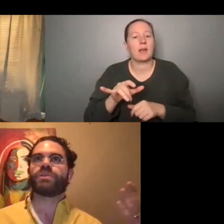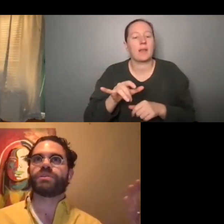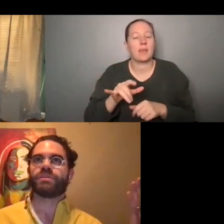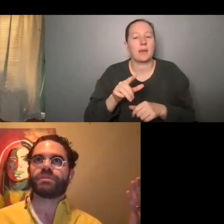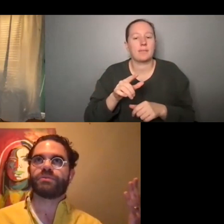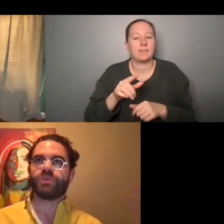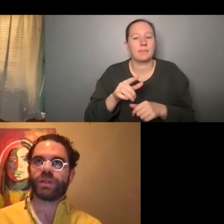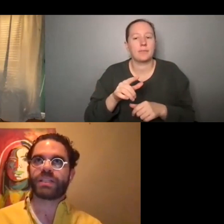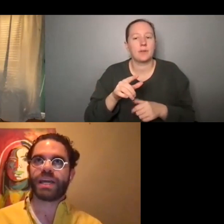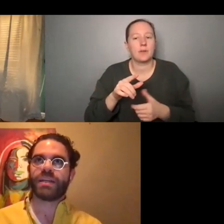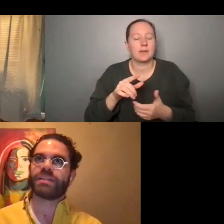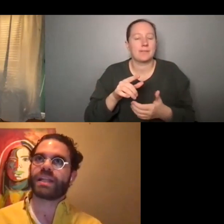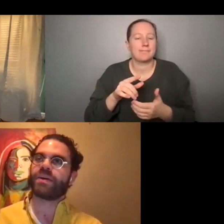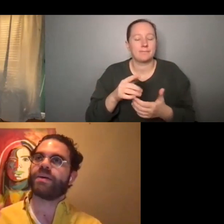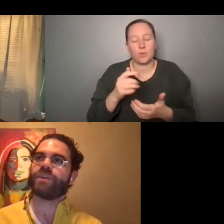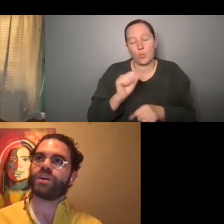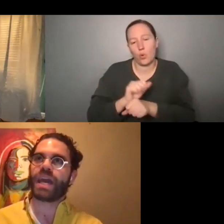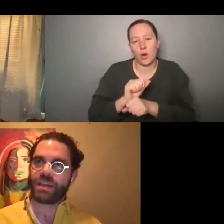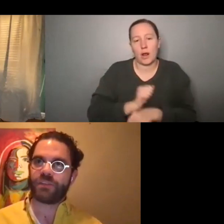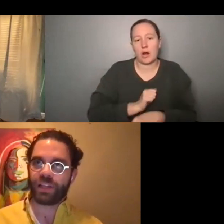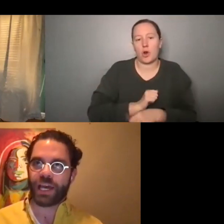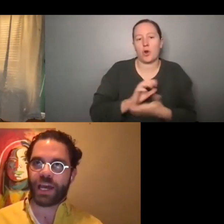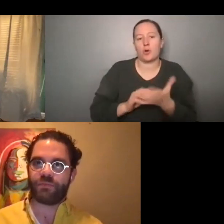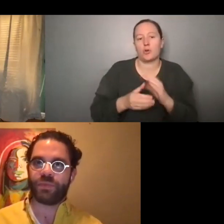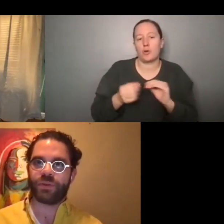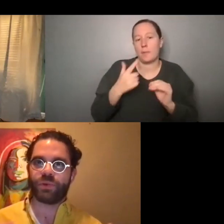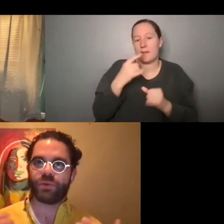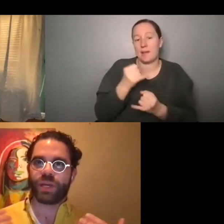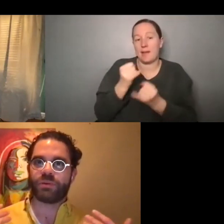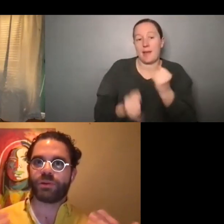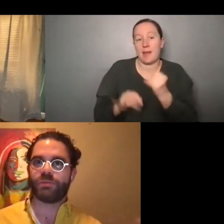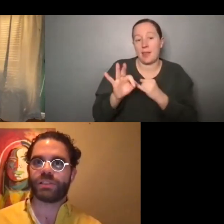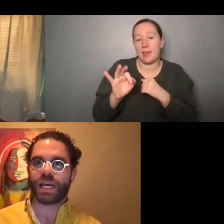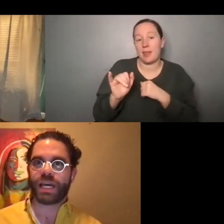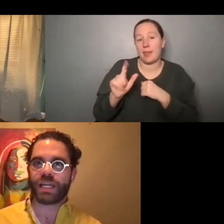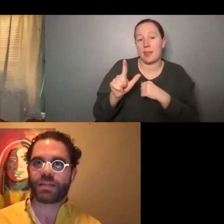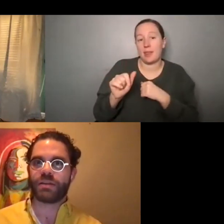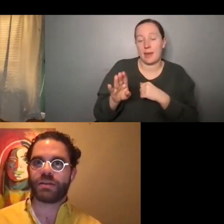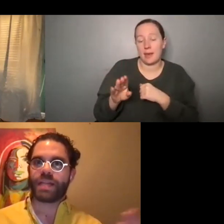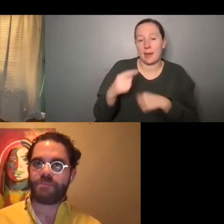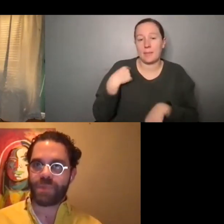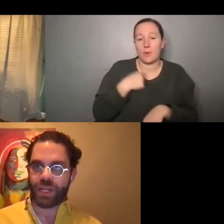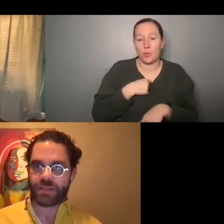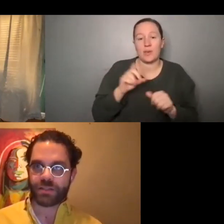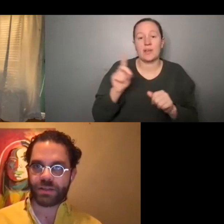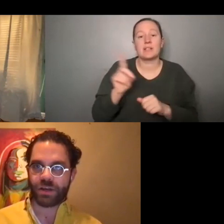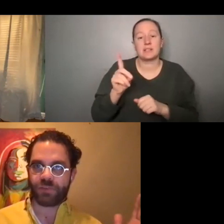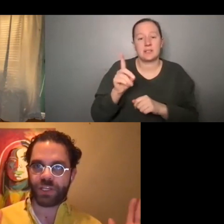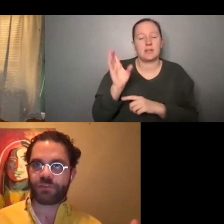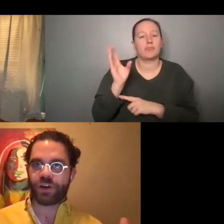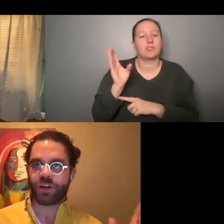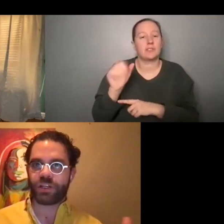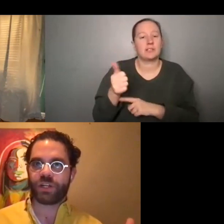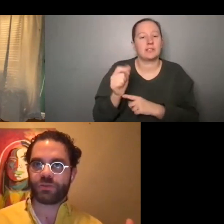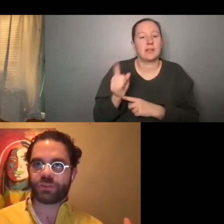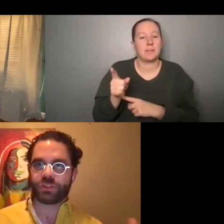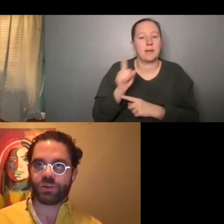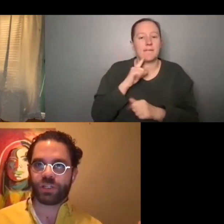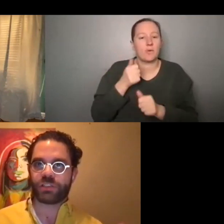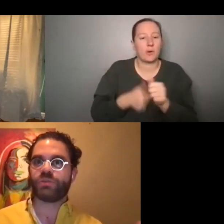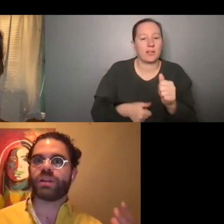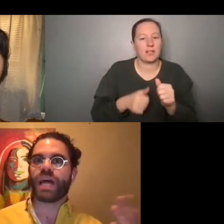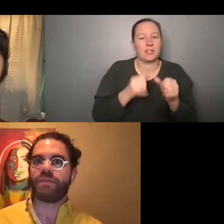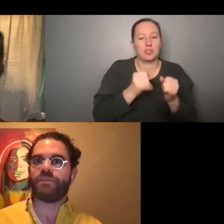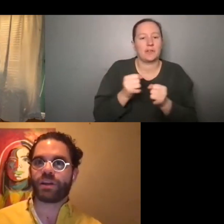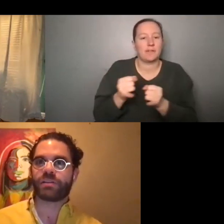which was really exciting because at that very end of the lab, we were able to present 10 minutes of each of our individual